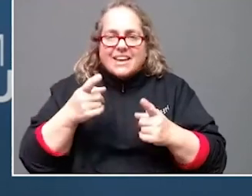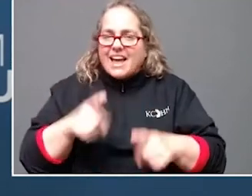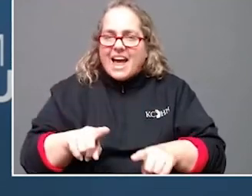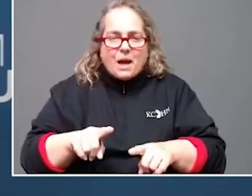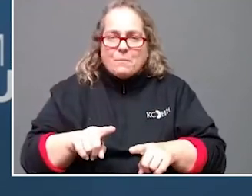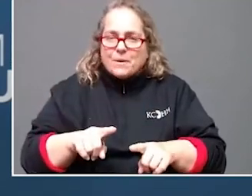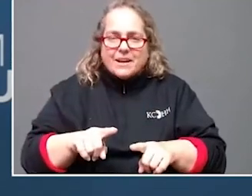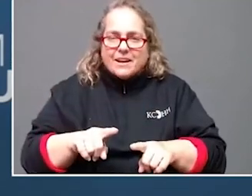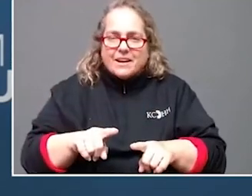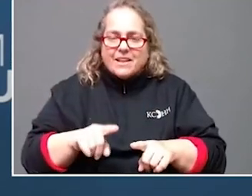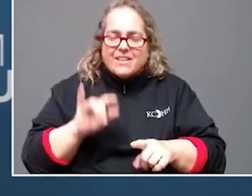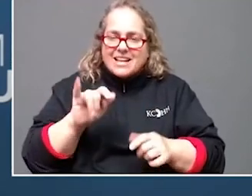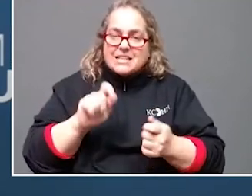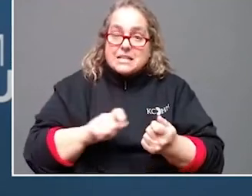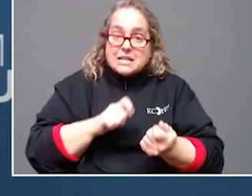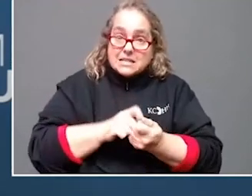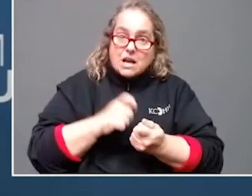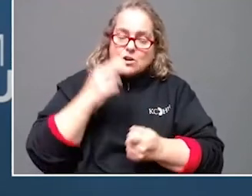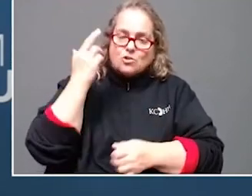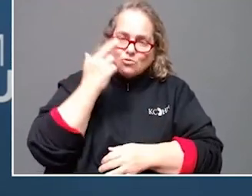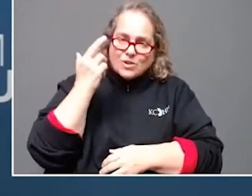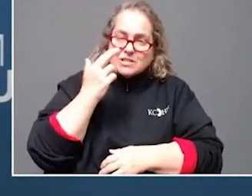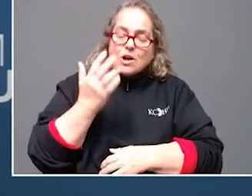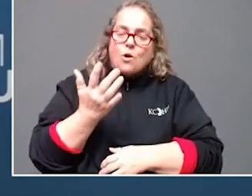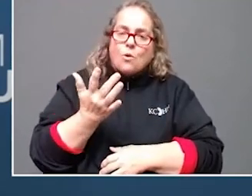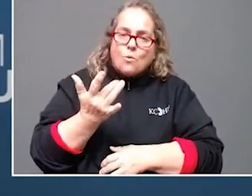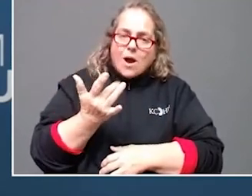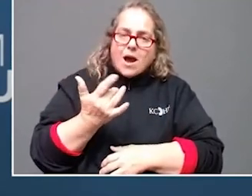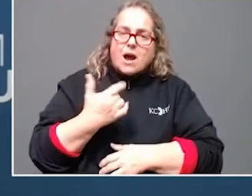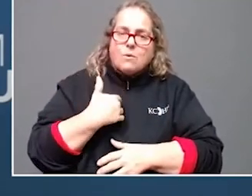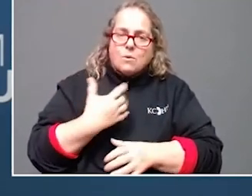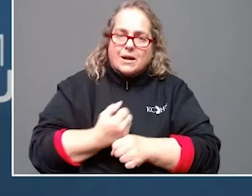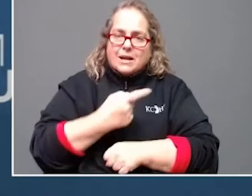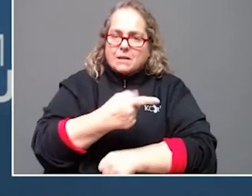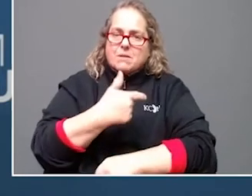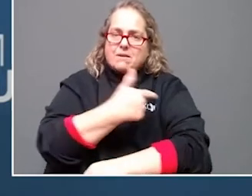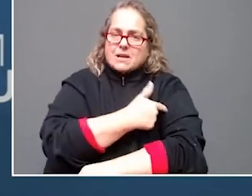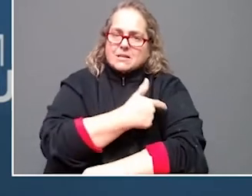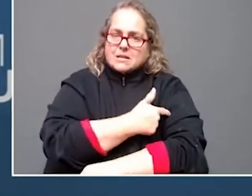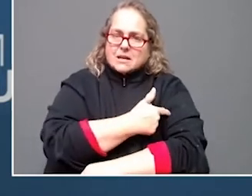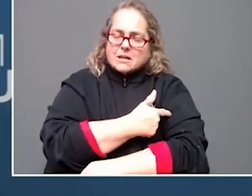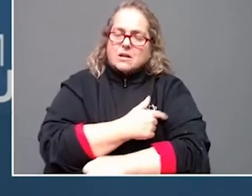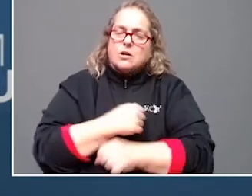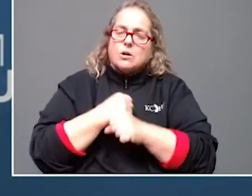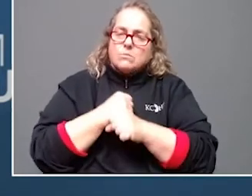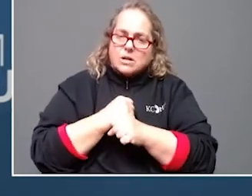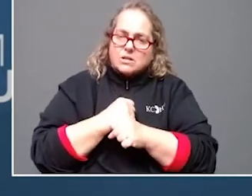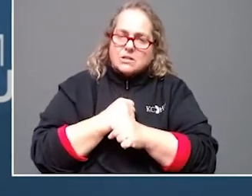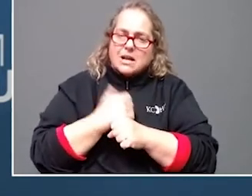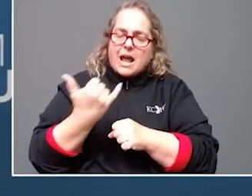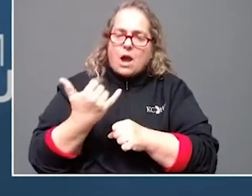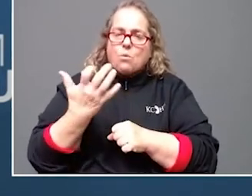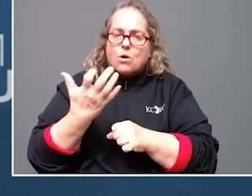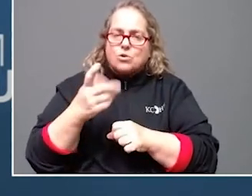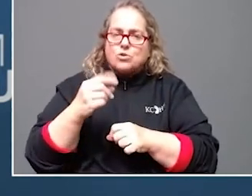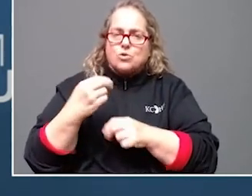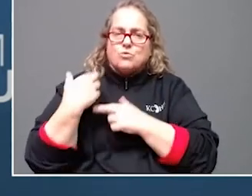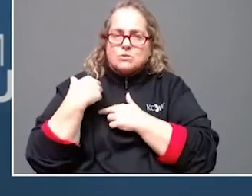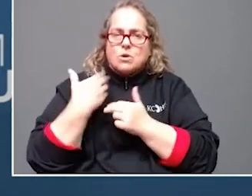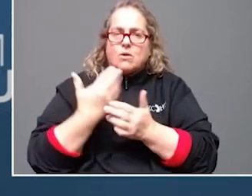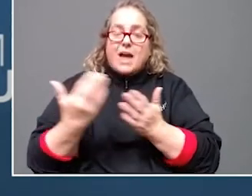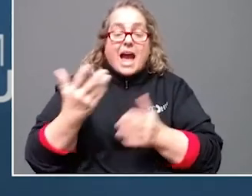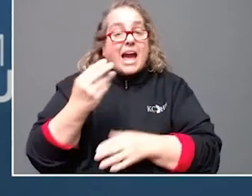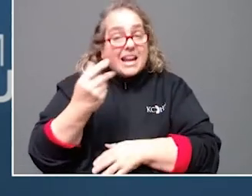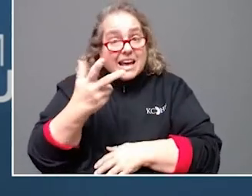The coronavirus has hit Governor Andy Beshear's family. The governor's 12-year-old son, Will, recently tested positive for COVID